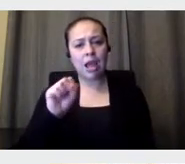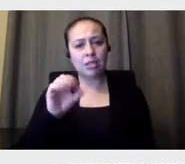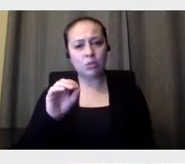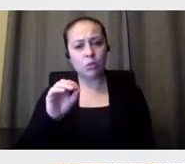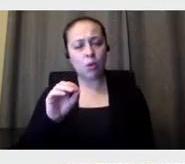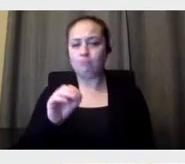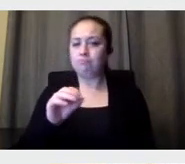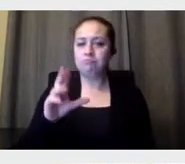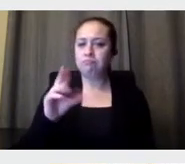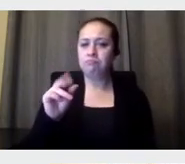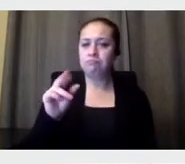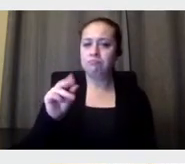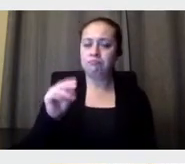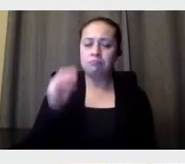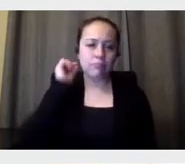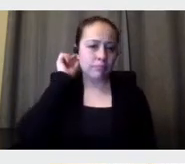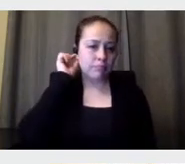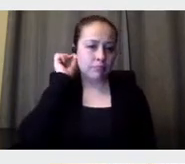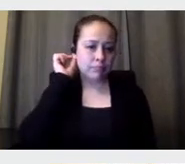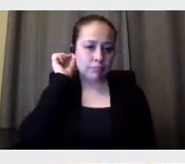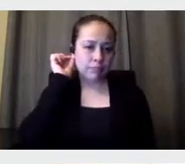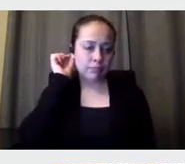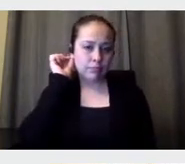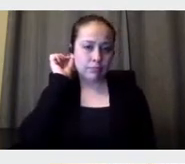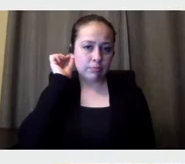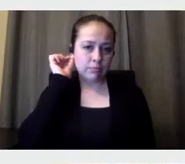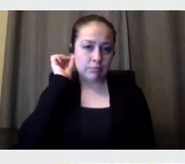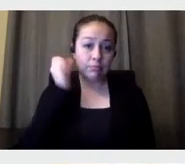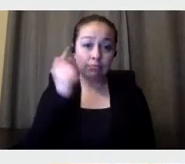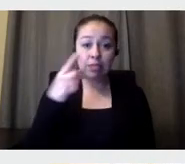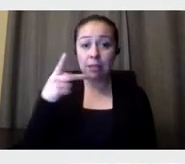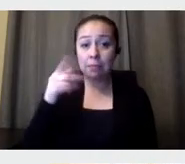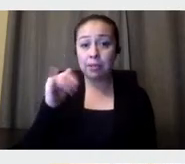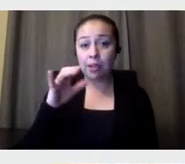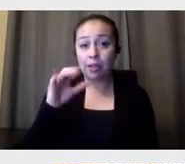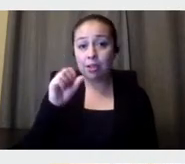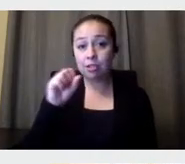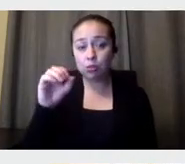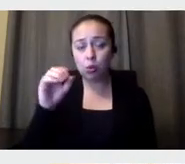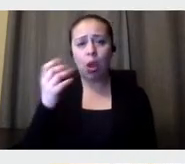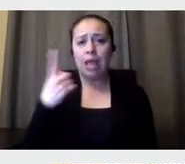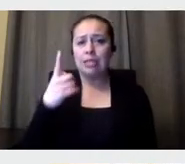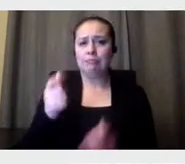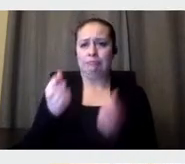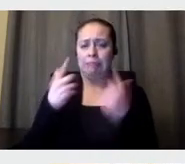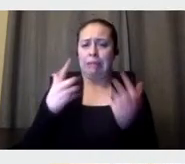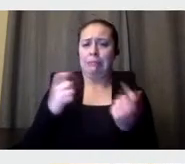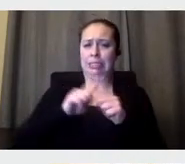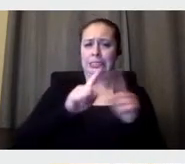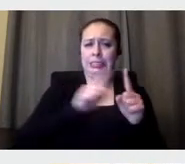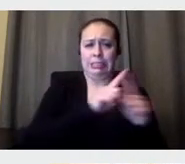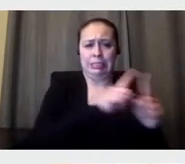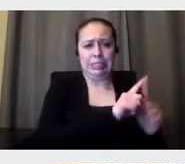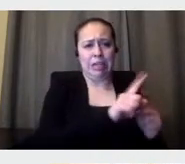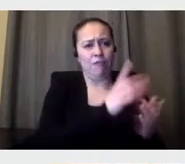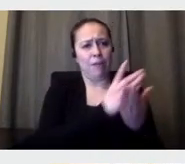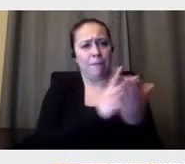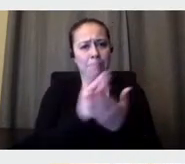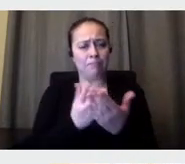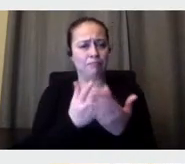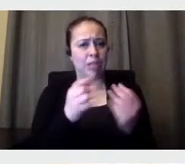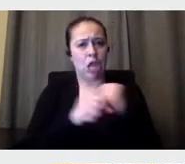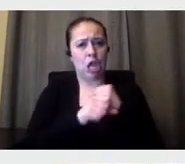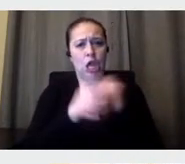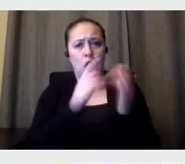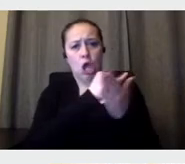is a, is is an artist that has like 60,000 pieces. So don't go that way. There's a, what I'm trying to say is no, don't try to